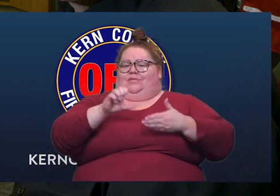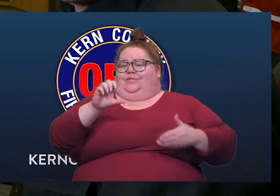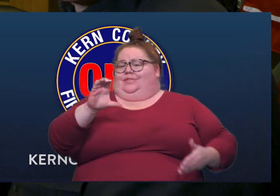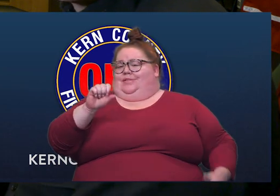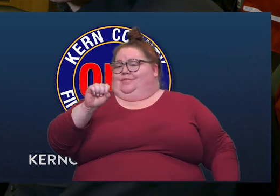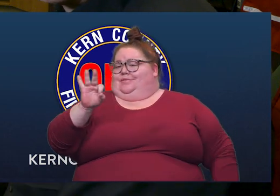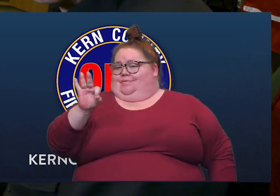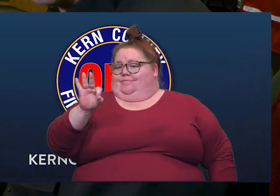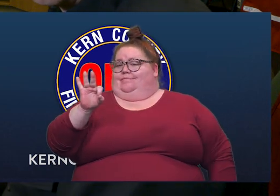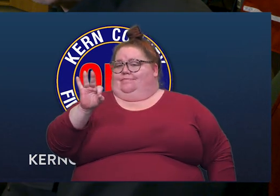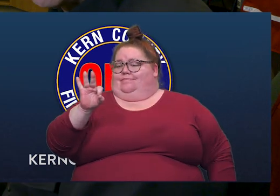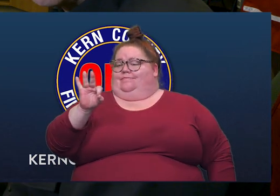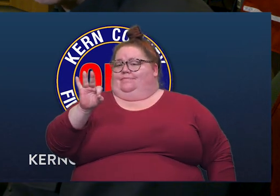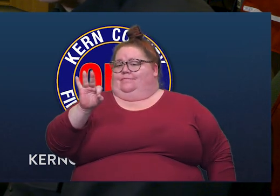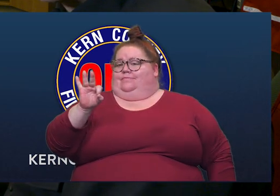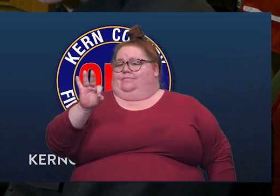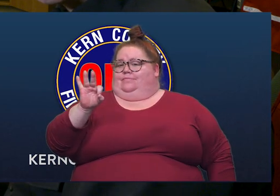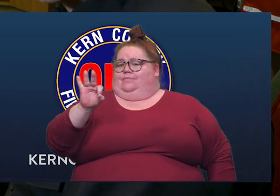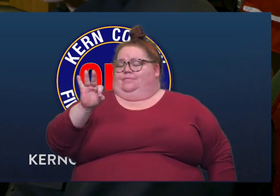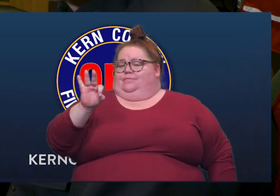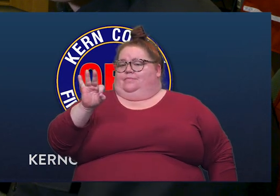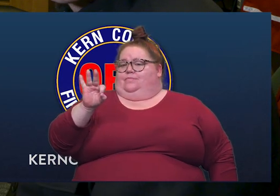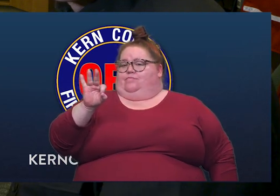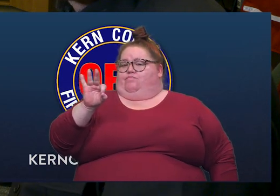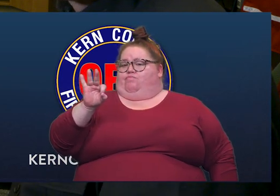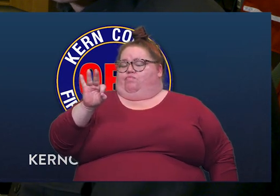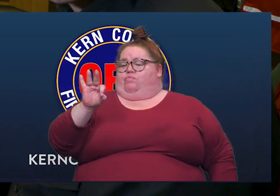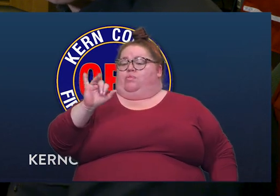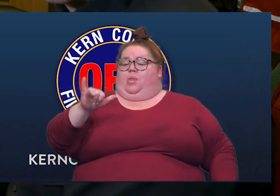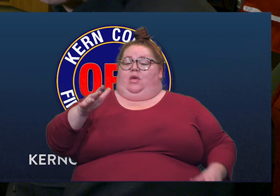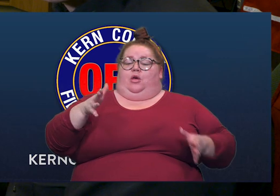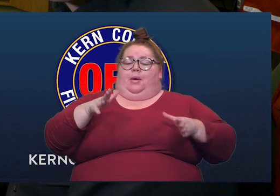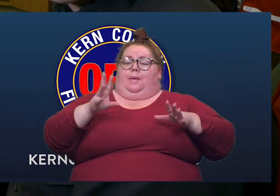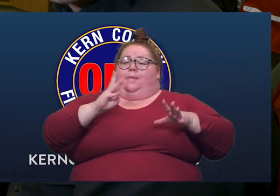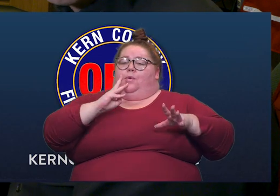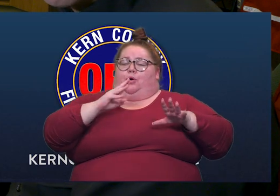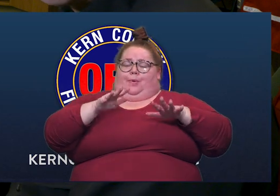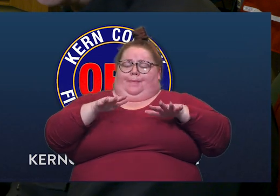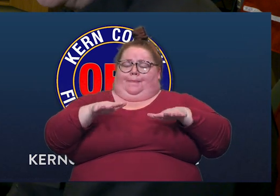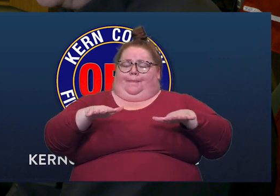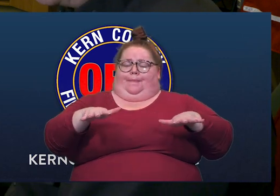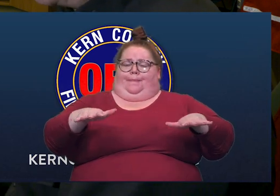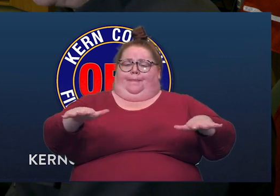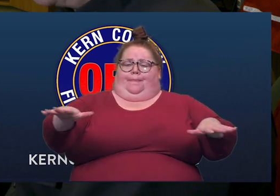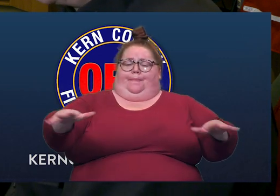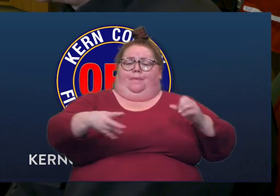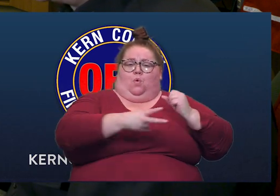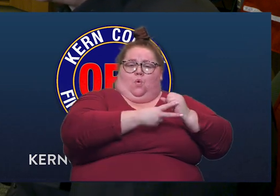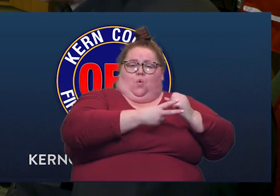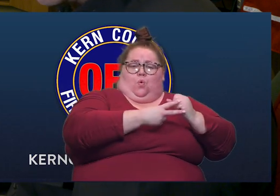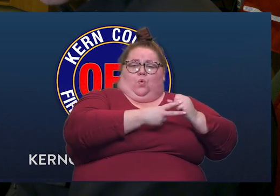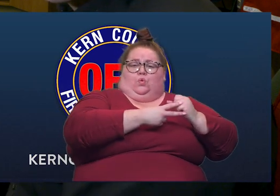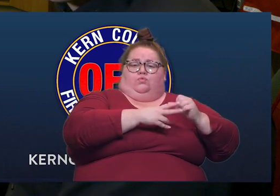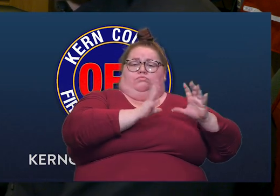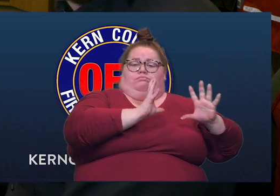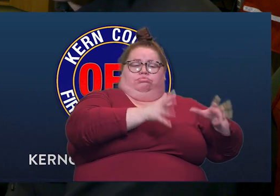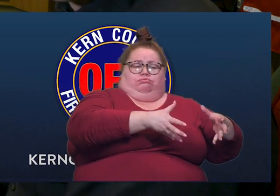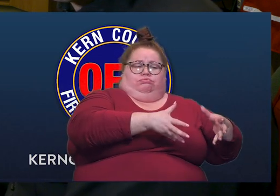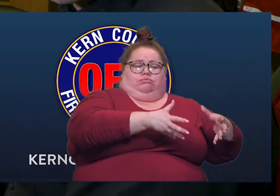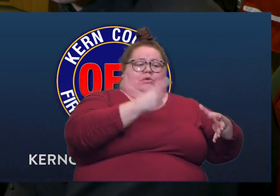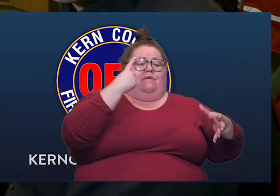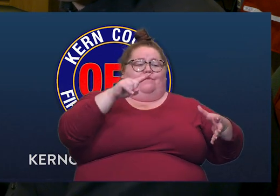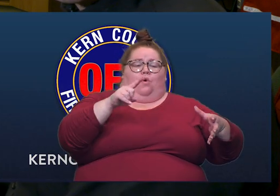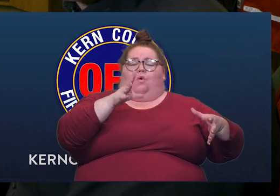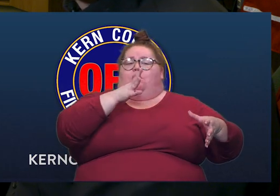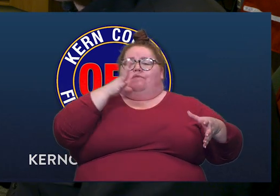carried off to a storage facility, whether it's a recharge, to use for agriculture,